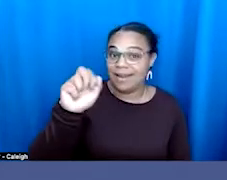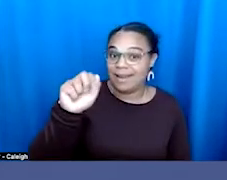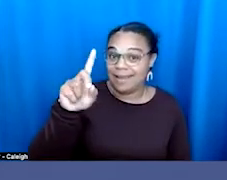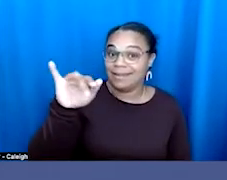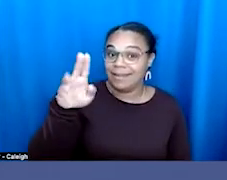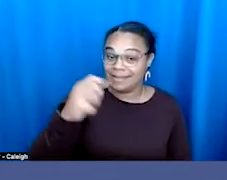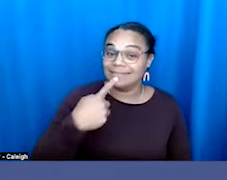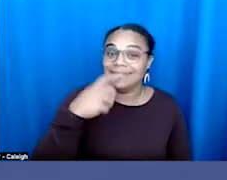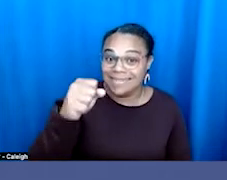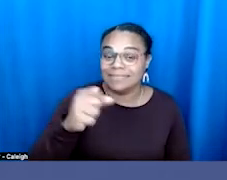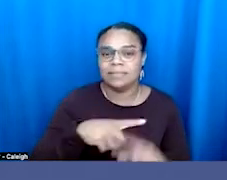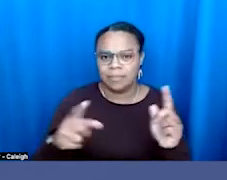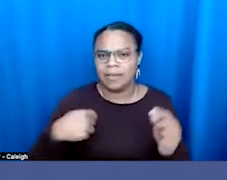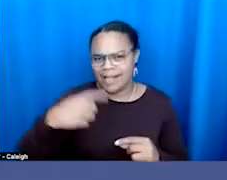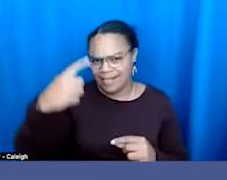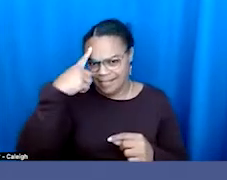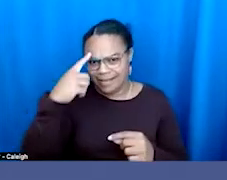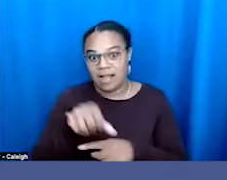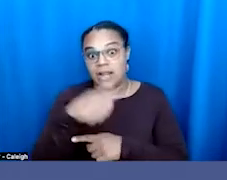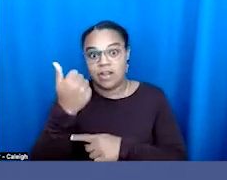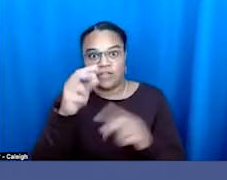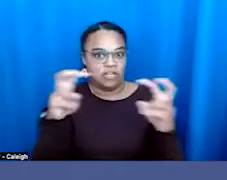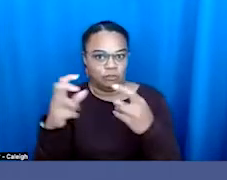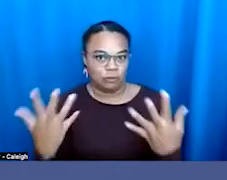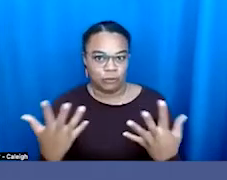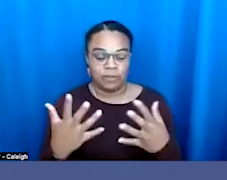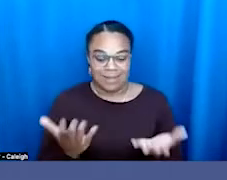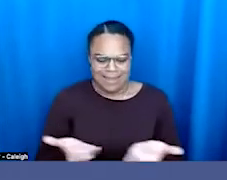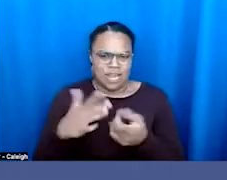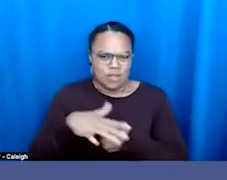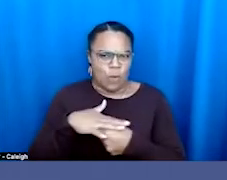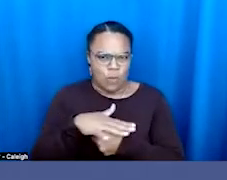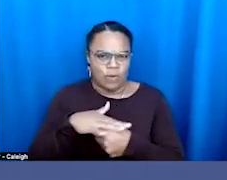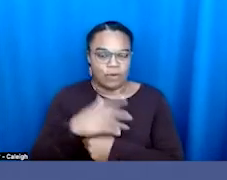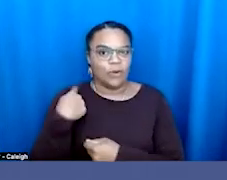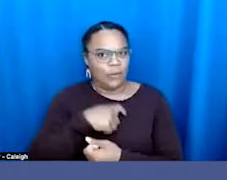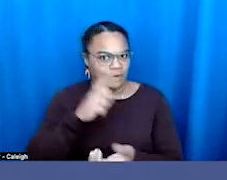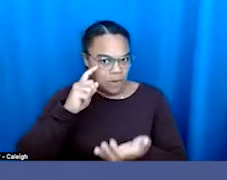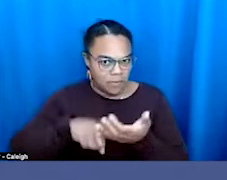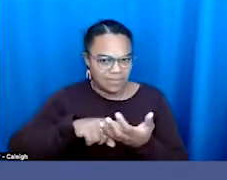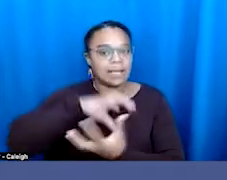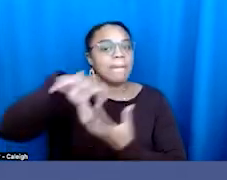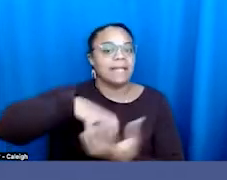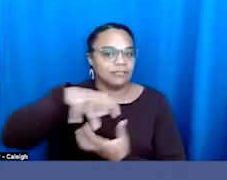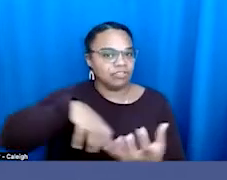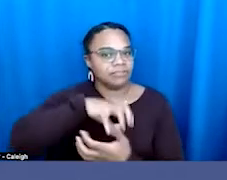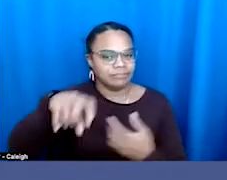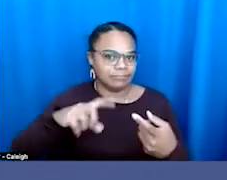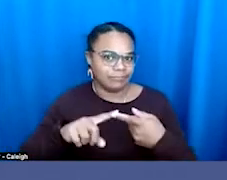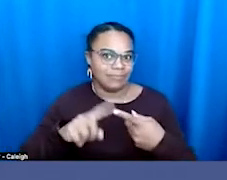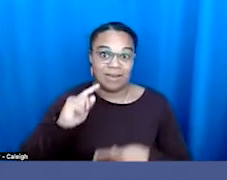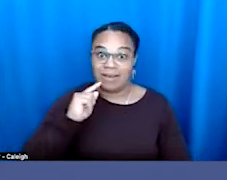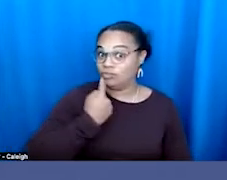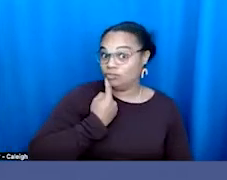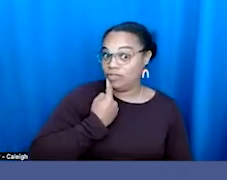or on the hyper local level, what we're seeing is this combination of the extreme Christian